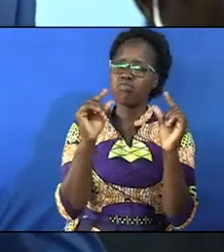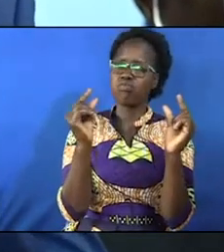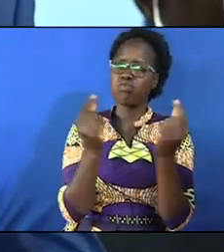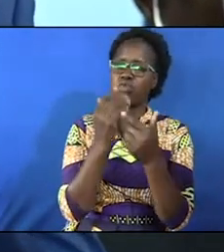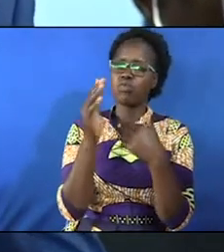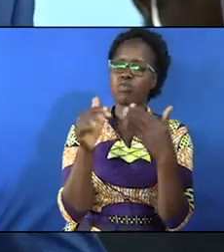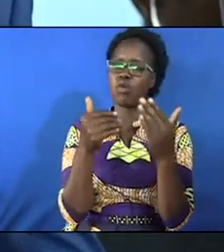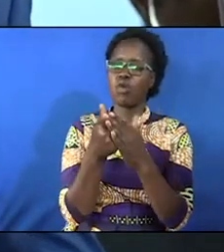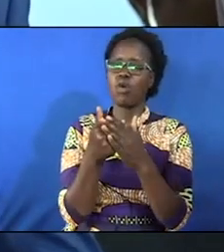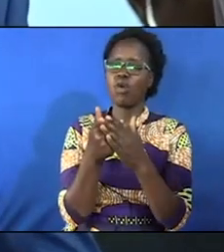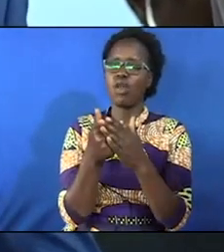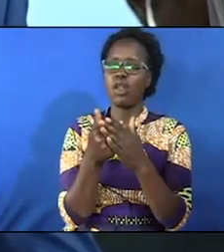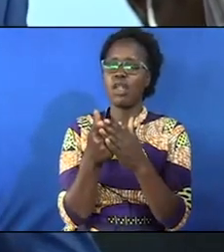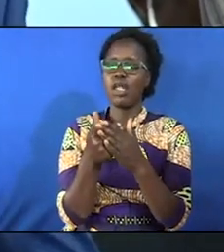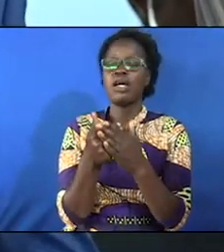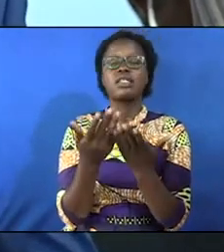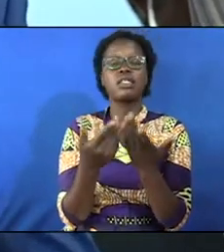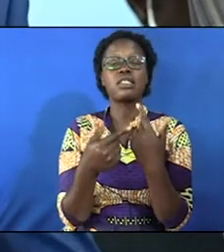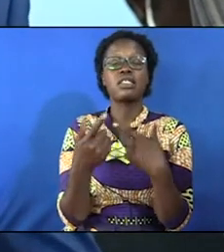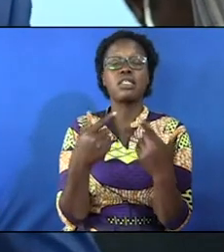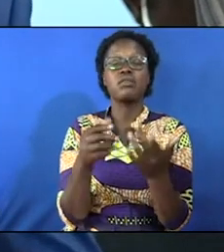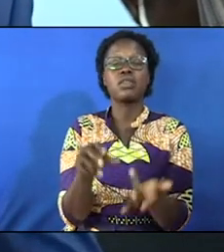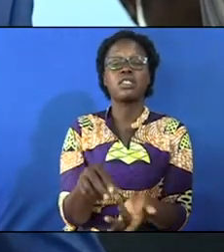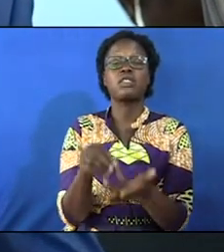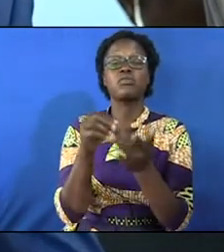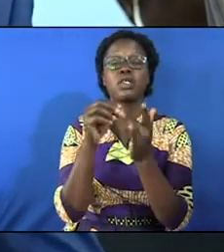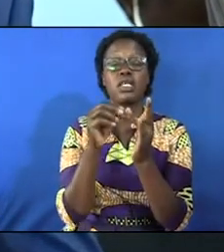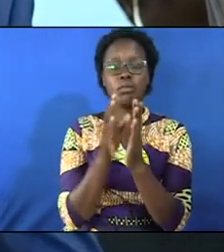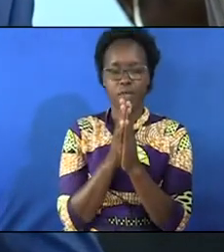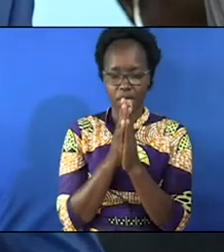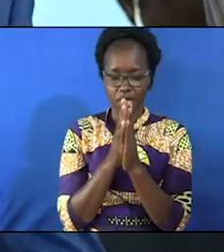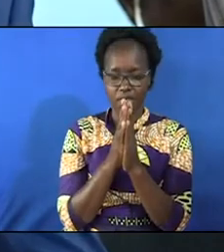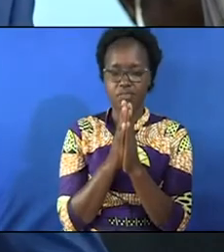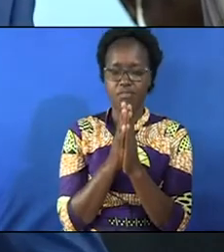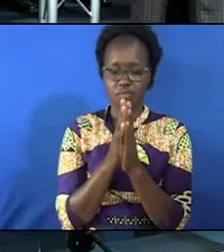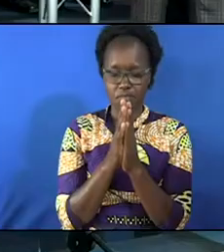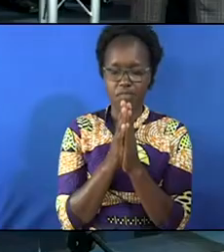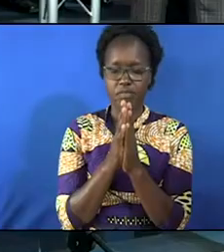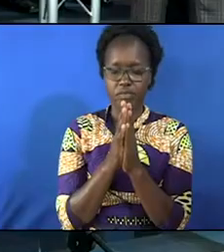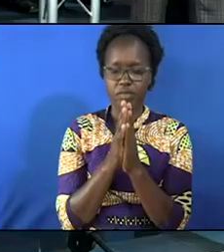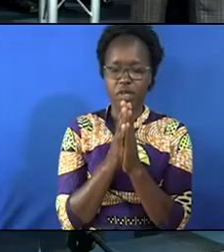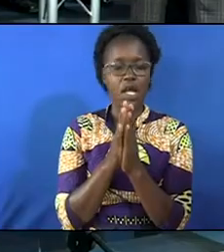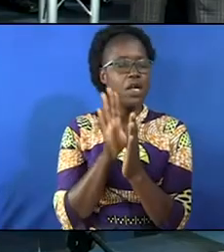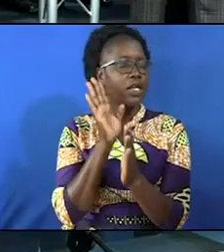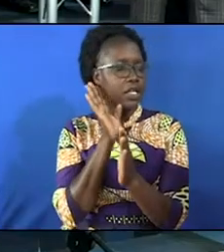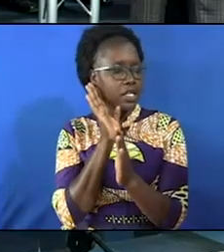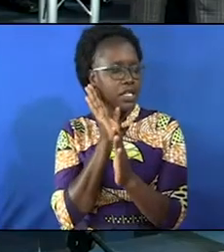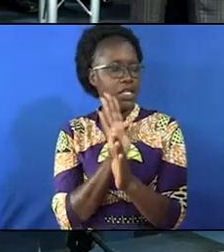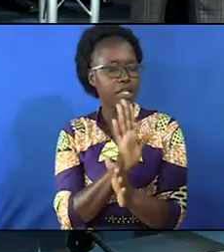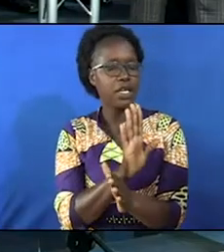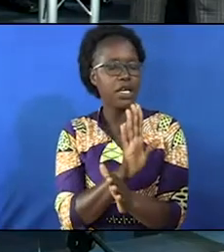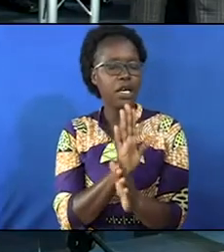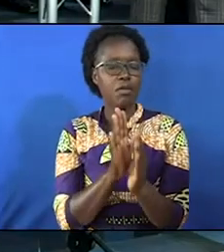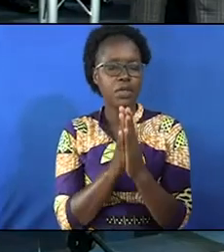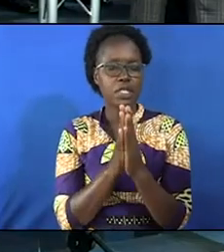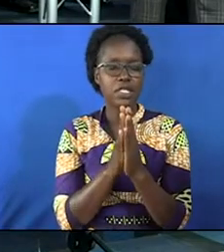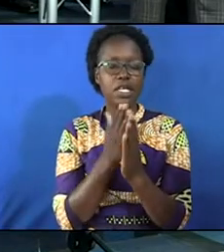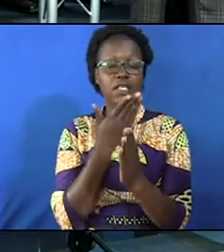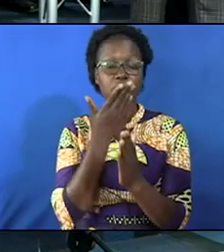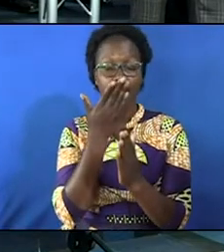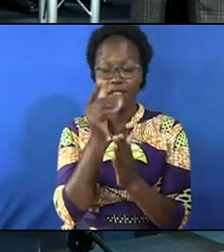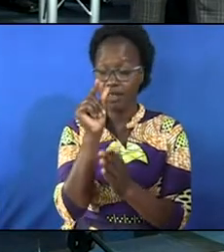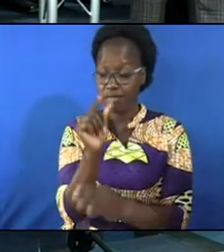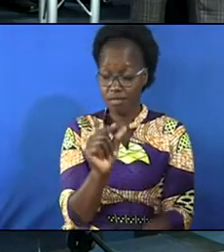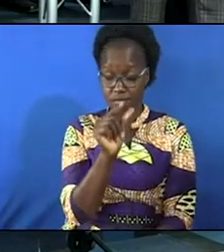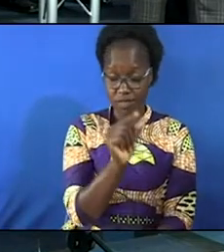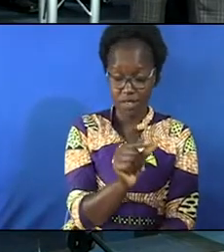that's upstage that has come because they need that special prayer may you hear their prayers and answer